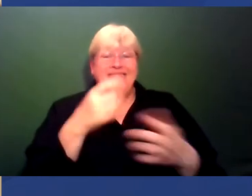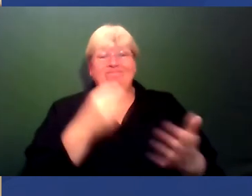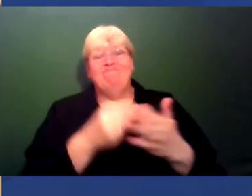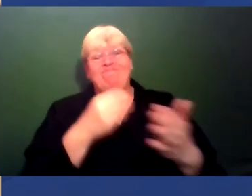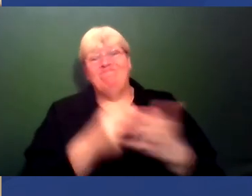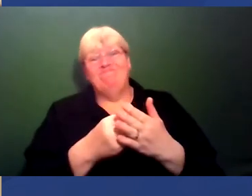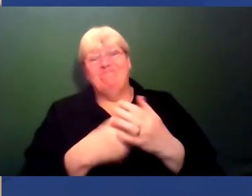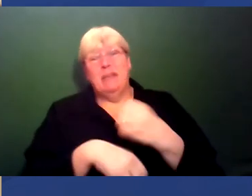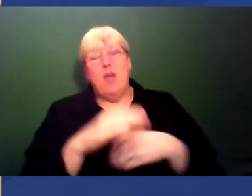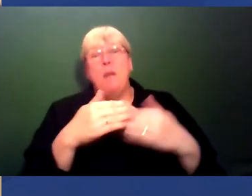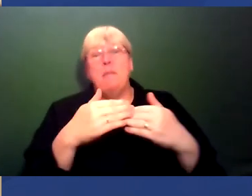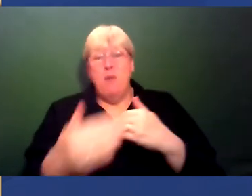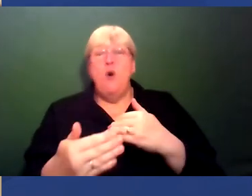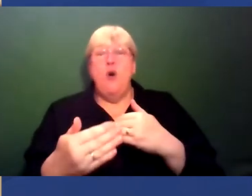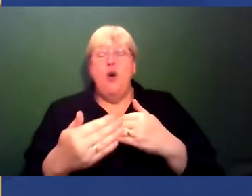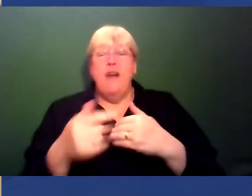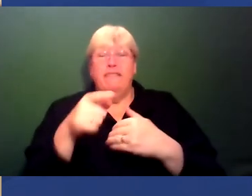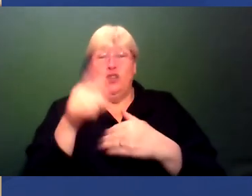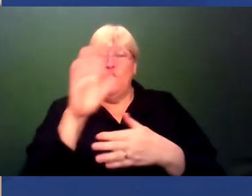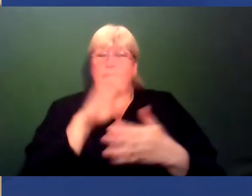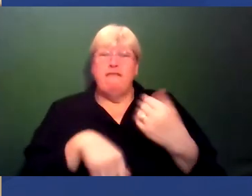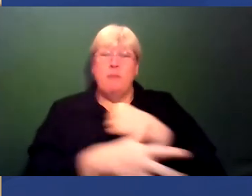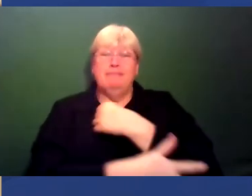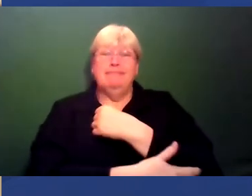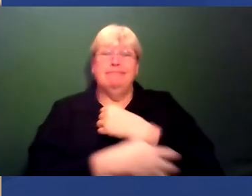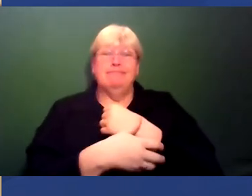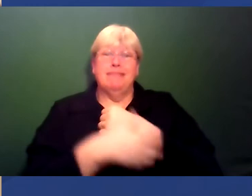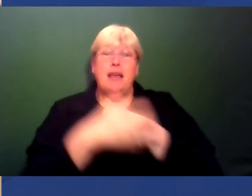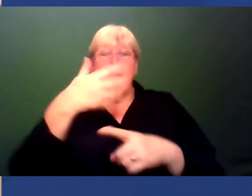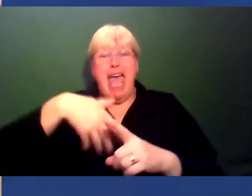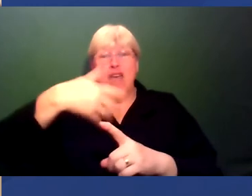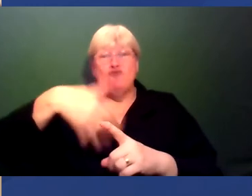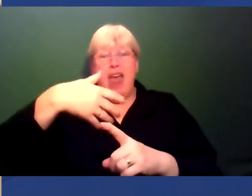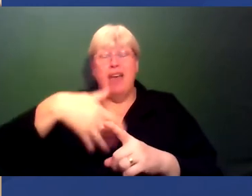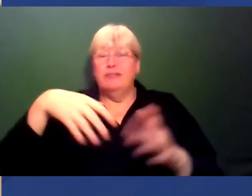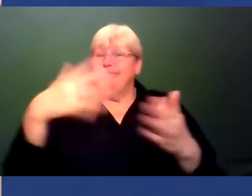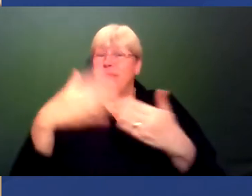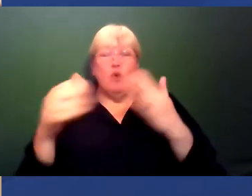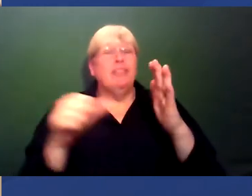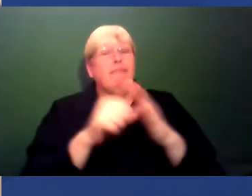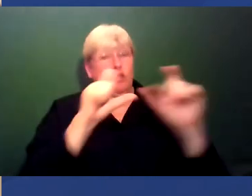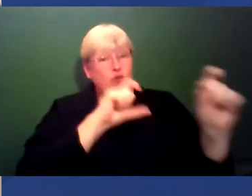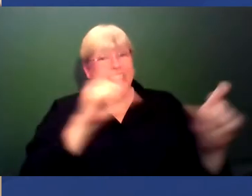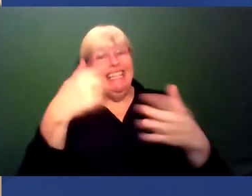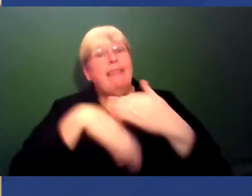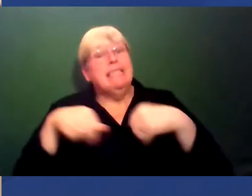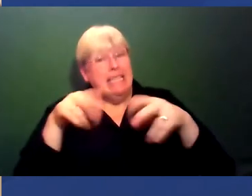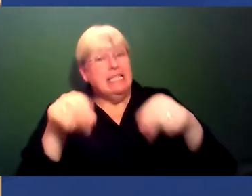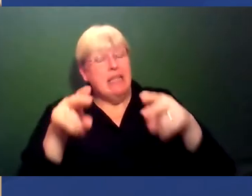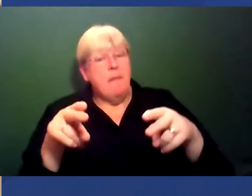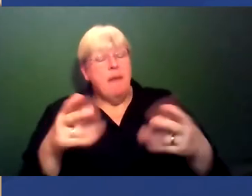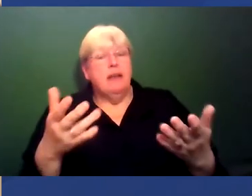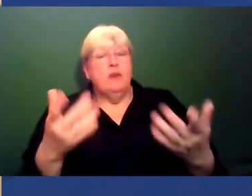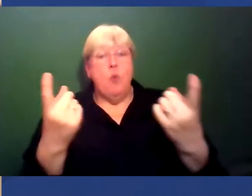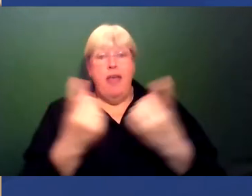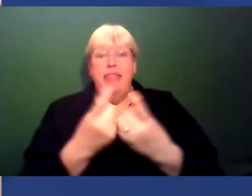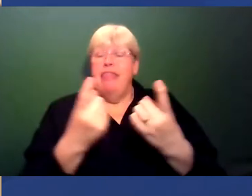becomes more and more so if you're from a financially underprivileged background it becomes harder to stay in that system. So one of it, one of those things is, you know, just